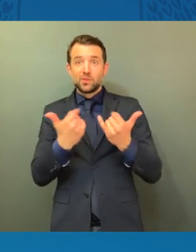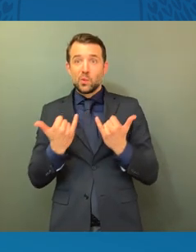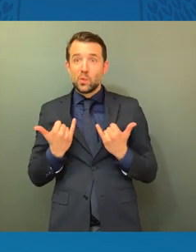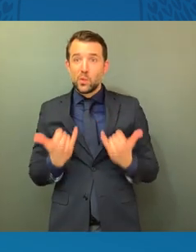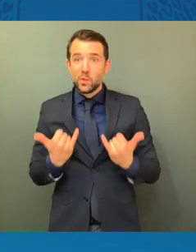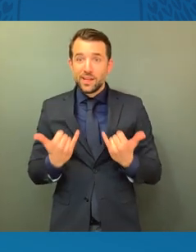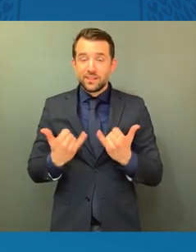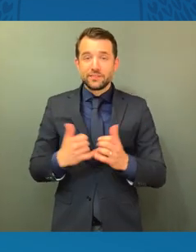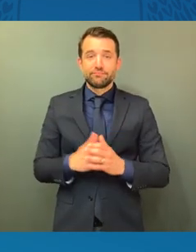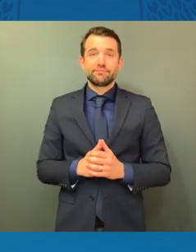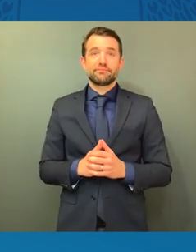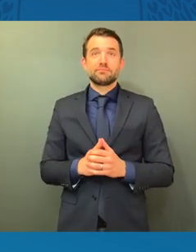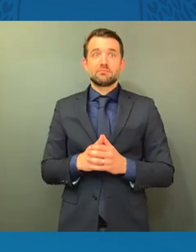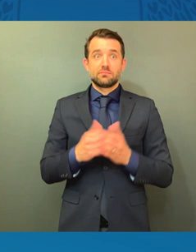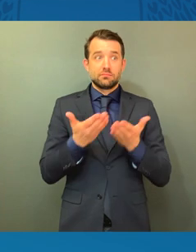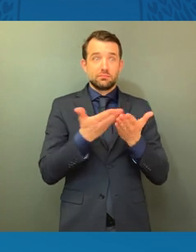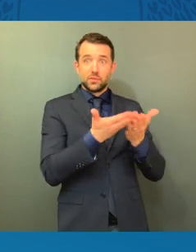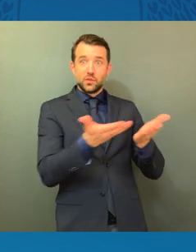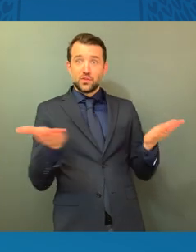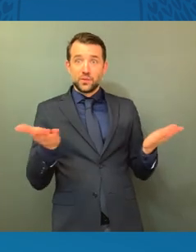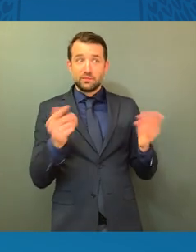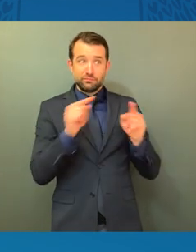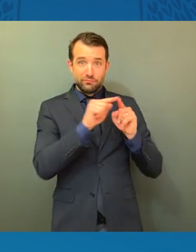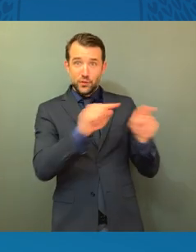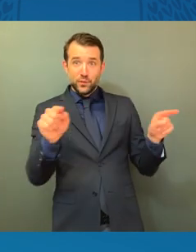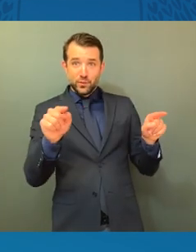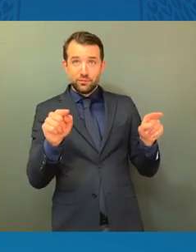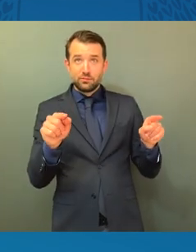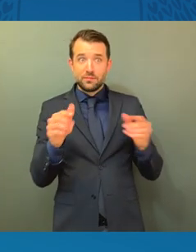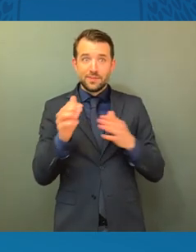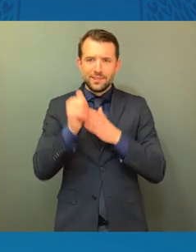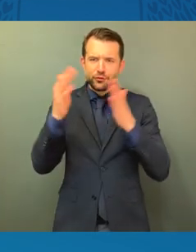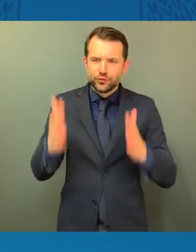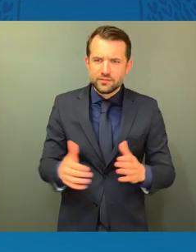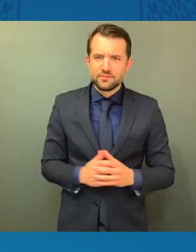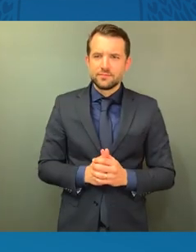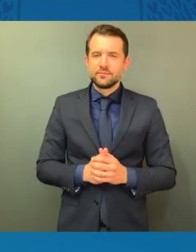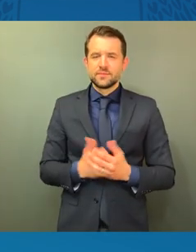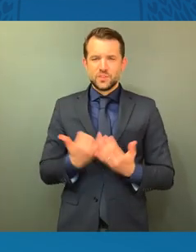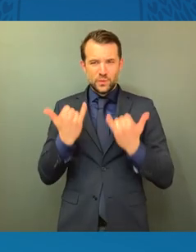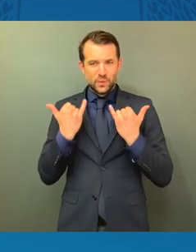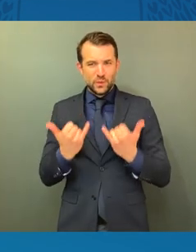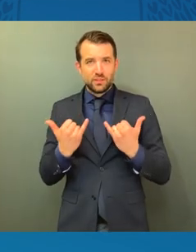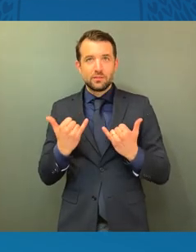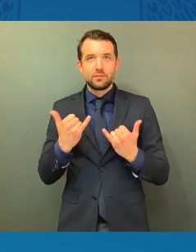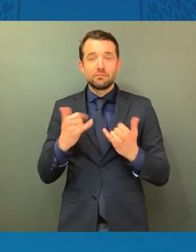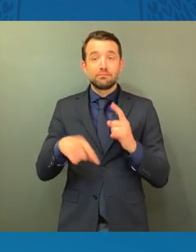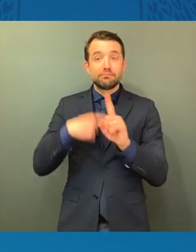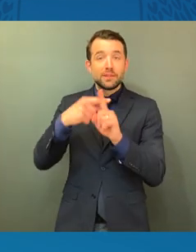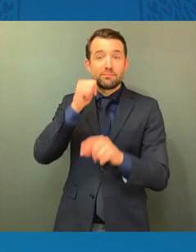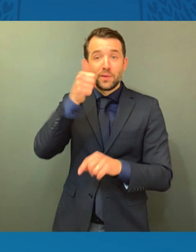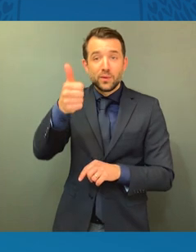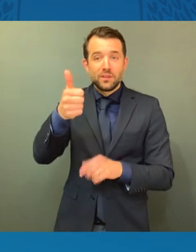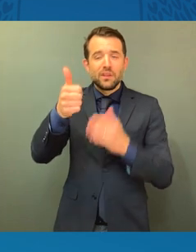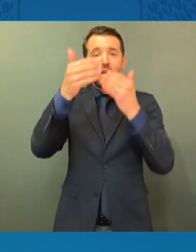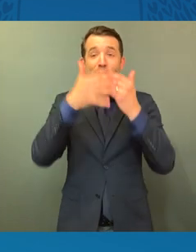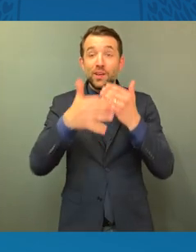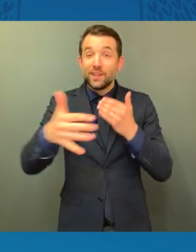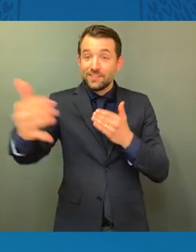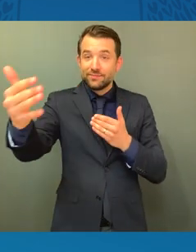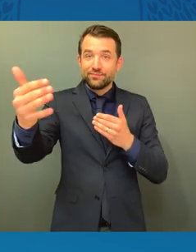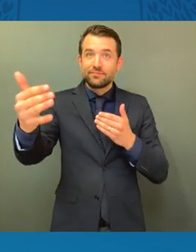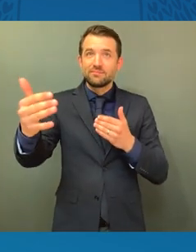you are the leaders of today and tomorrow. And as we take on the challenges of the future,